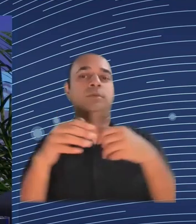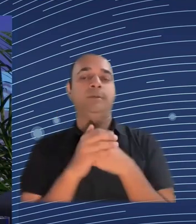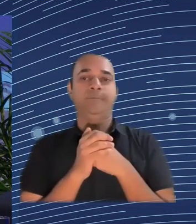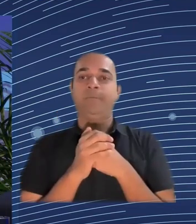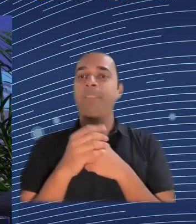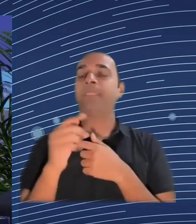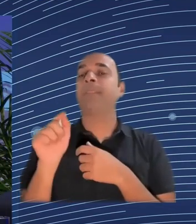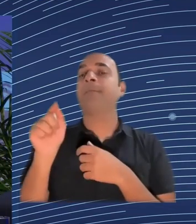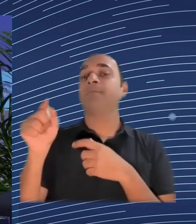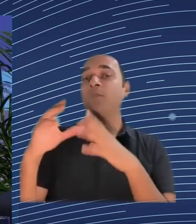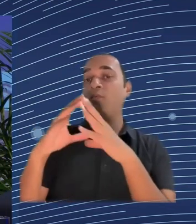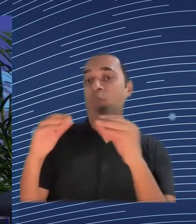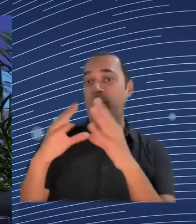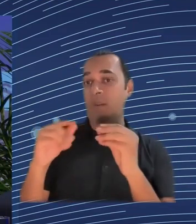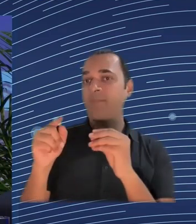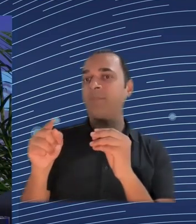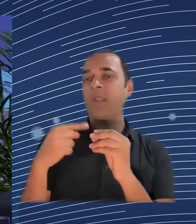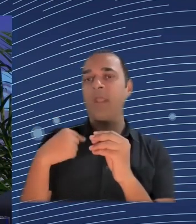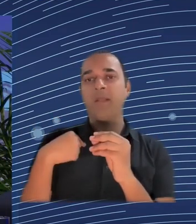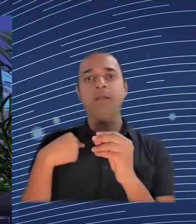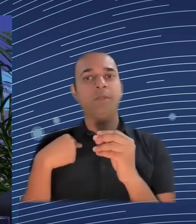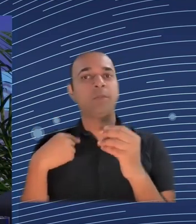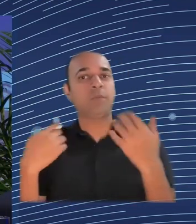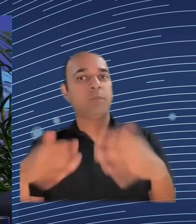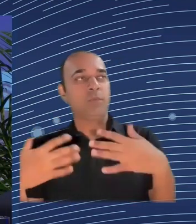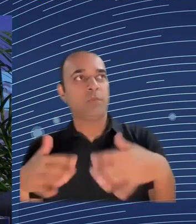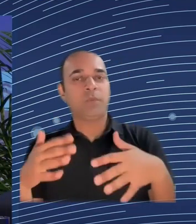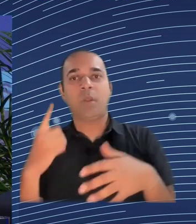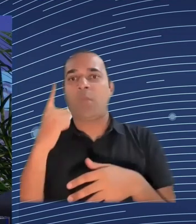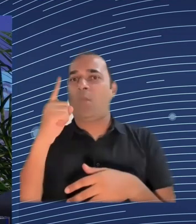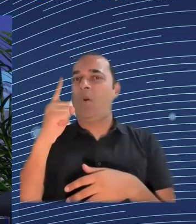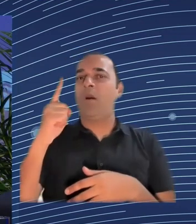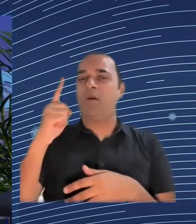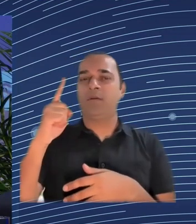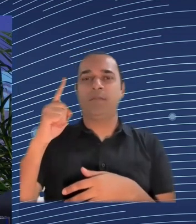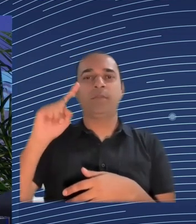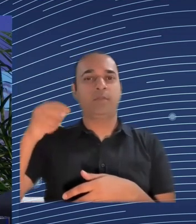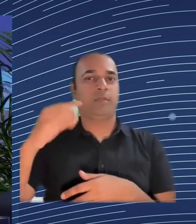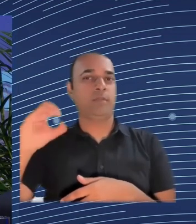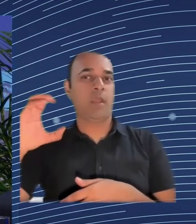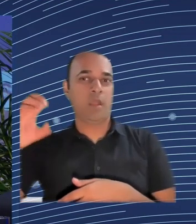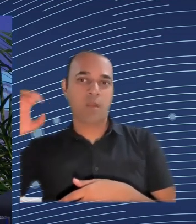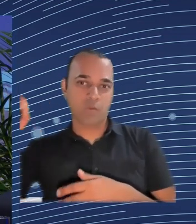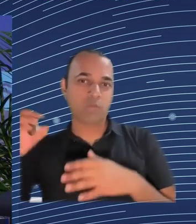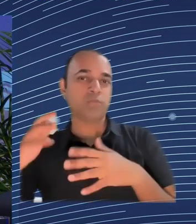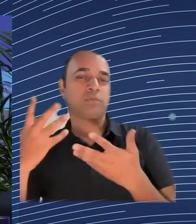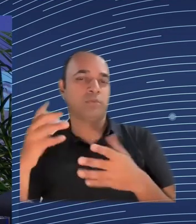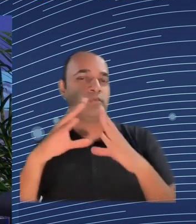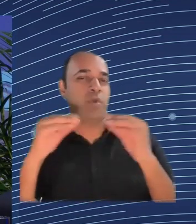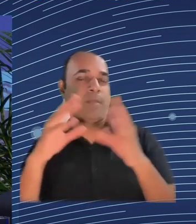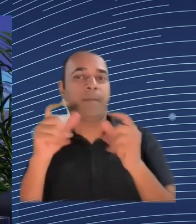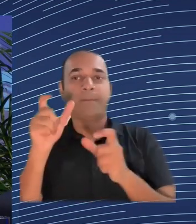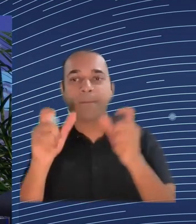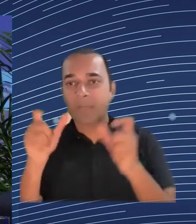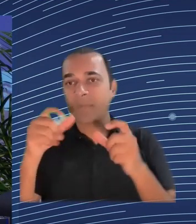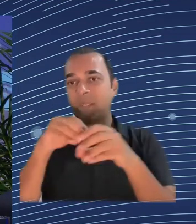civil servants, for example. We are talking about maybe implementing RRF or cohesion policy in a region